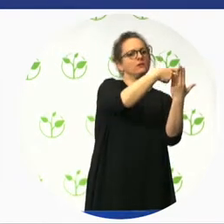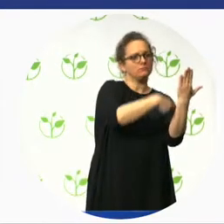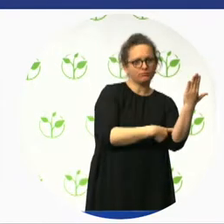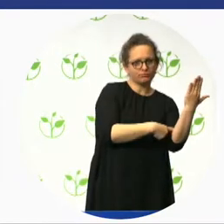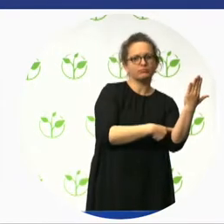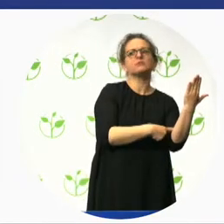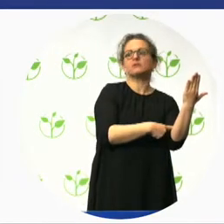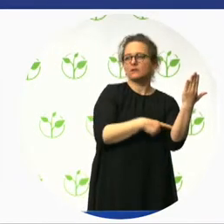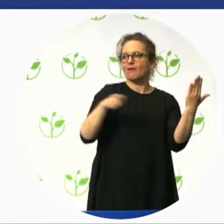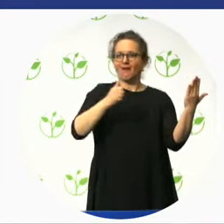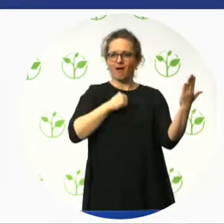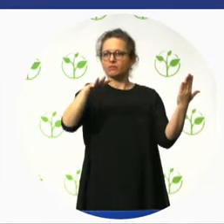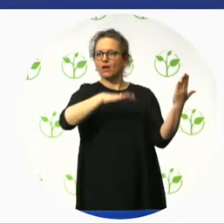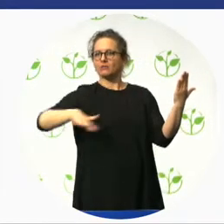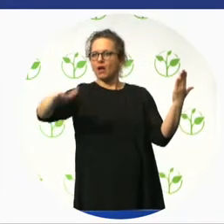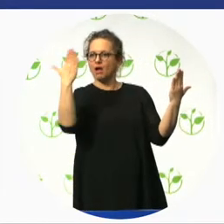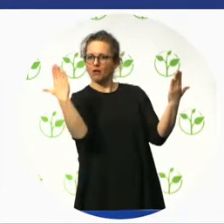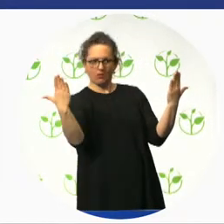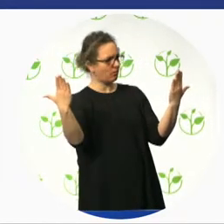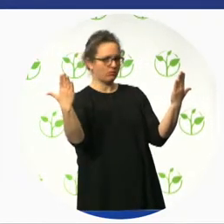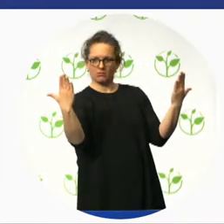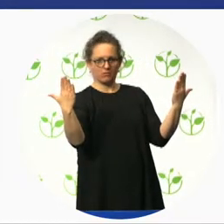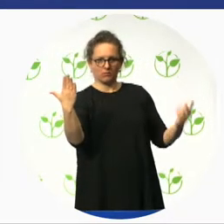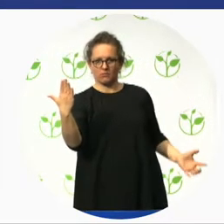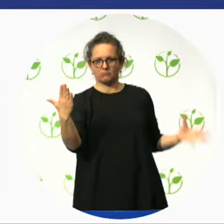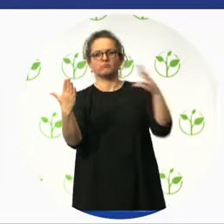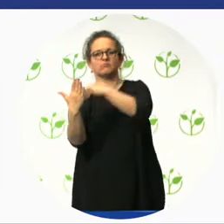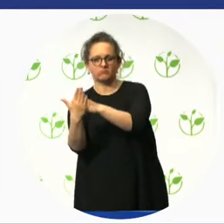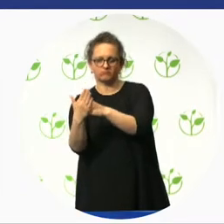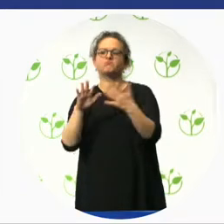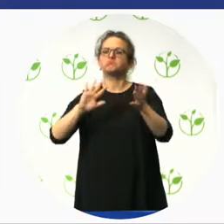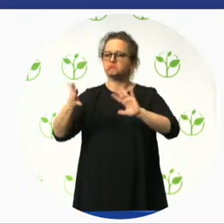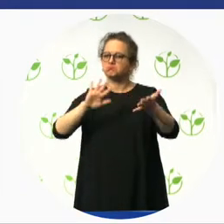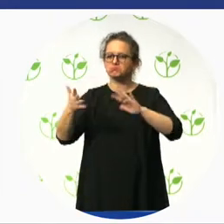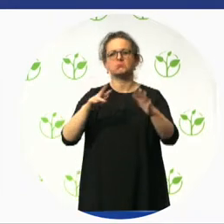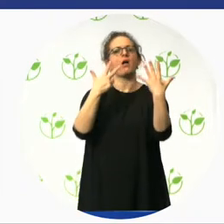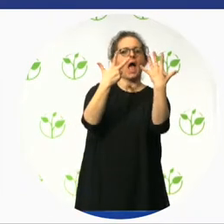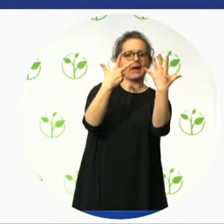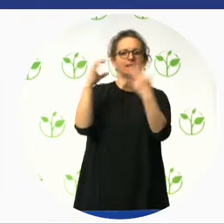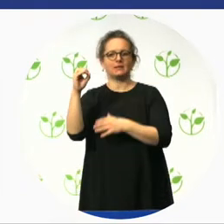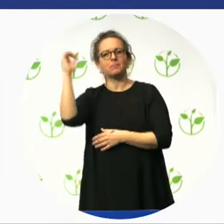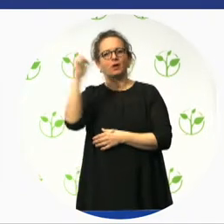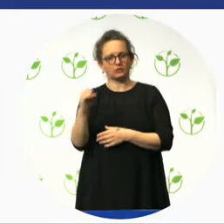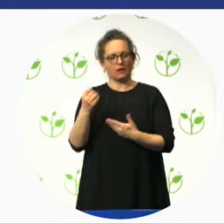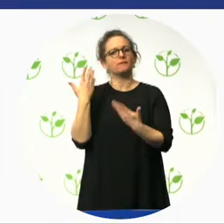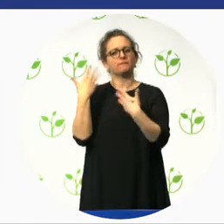79%, it receives a certified designation. Anything below 60% is not certified.